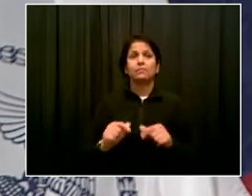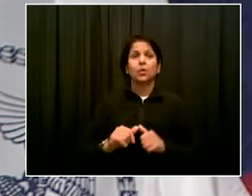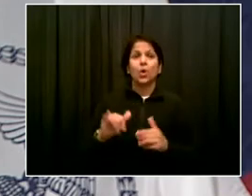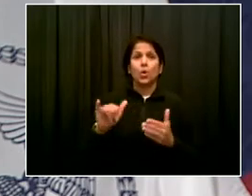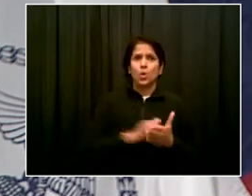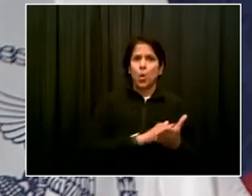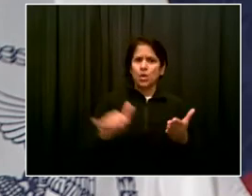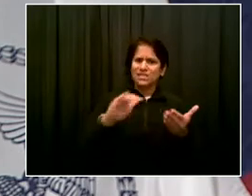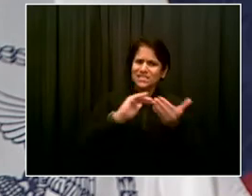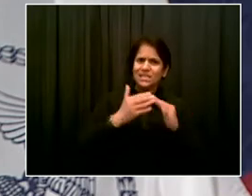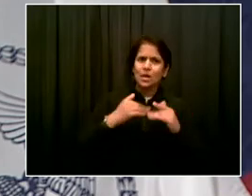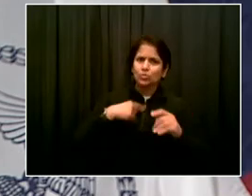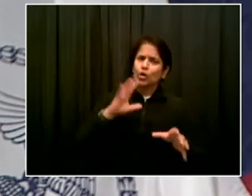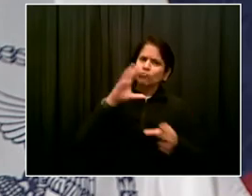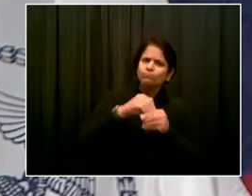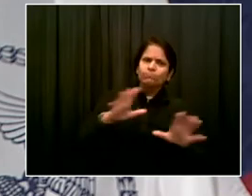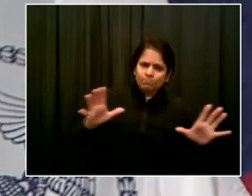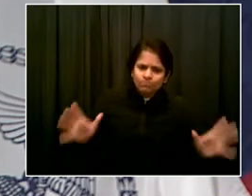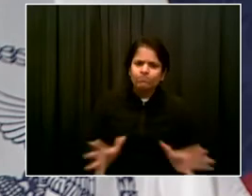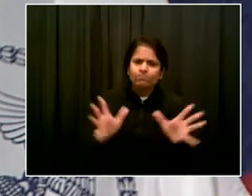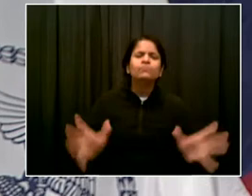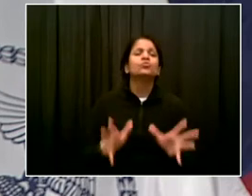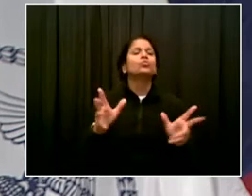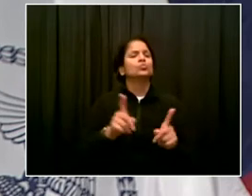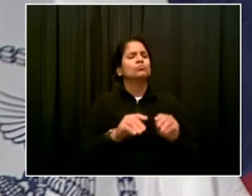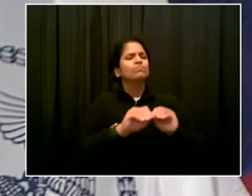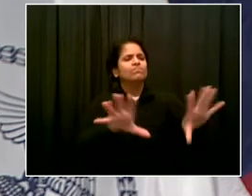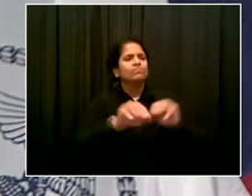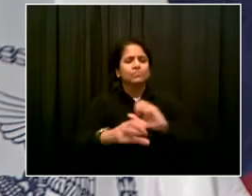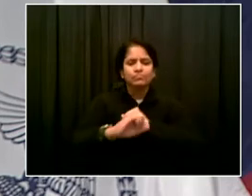Next, we have Paul Leota from the Staten Island Advance.